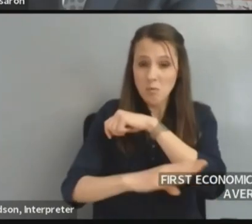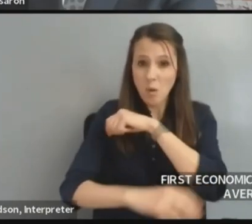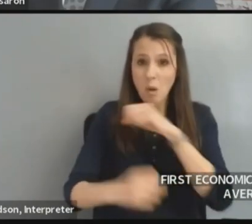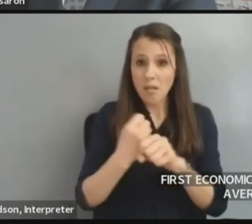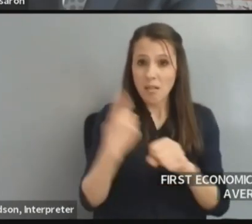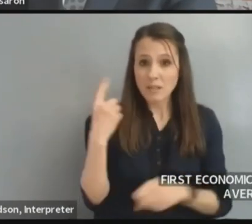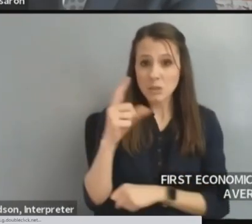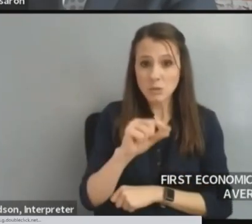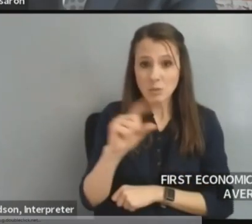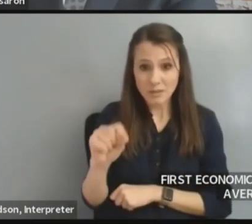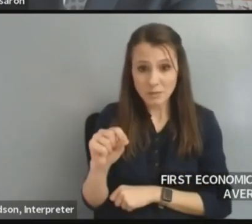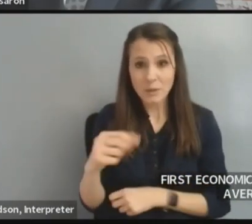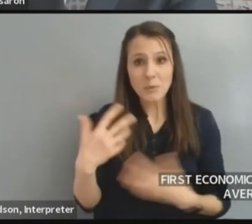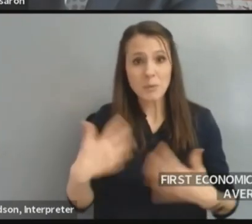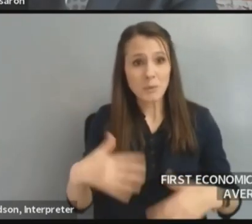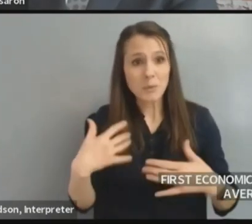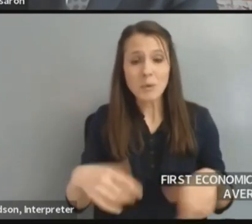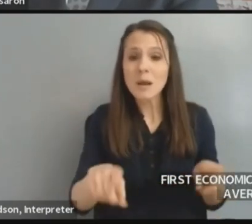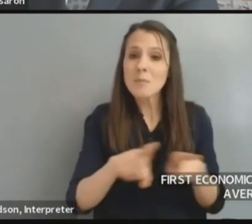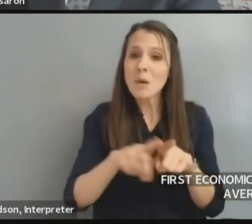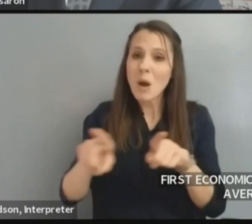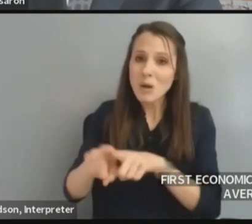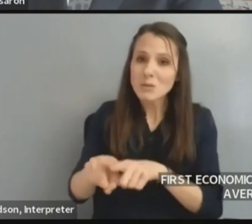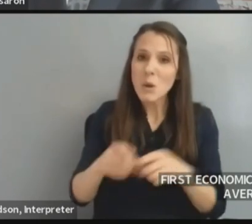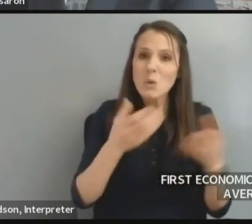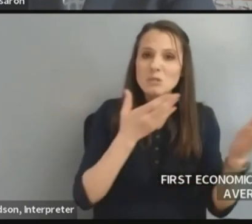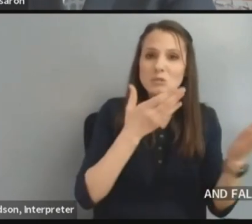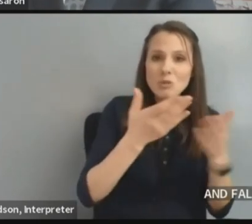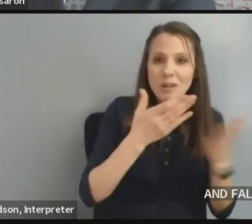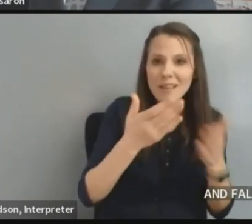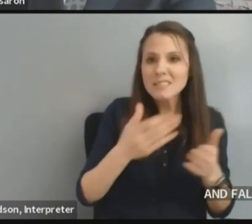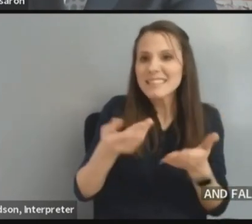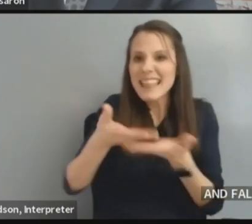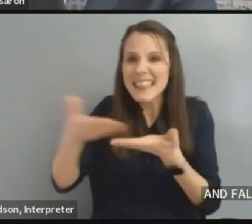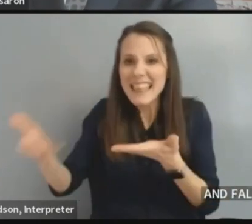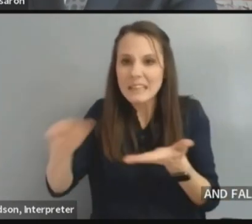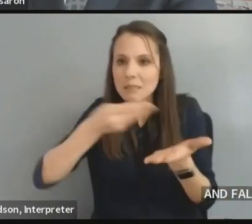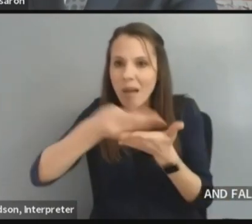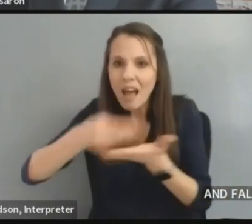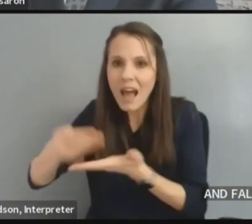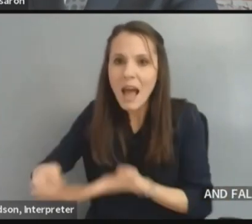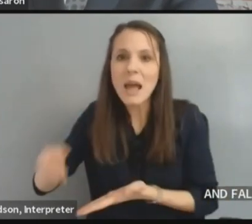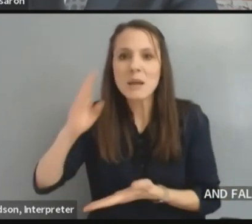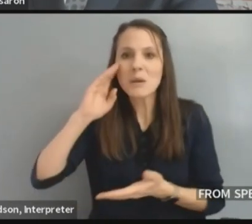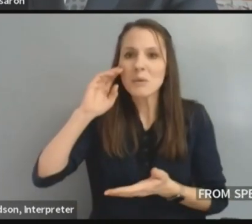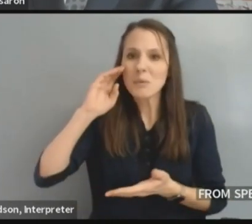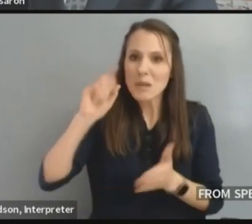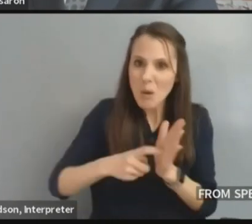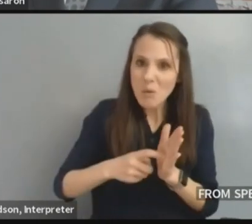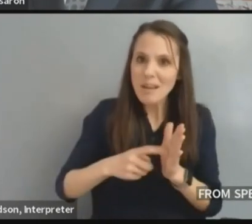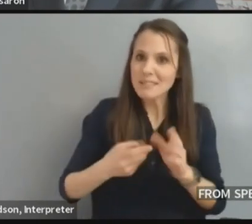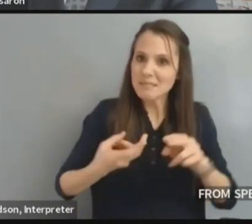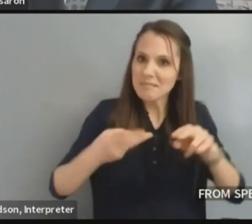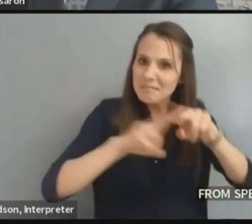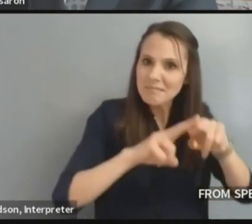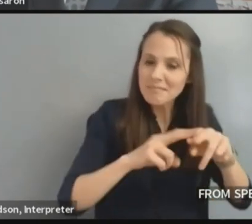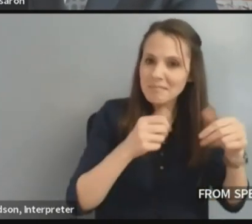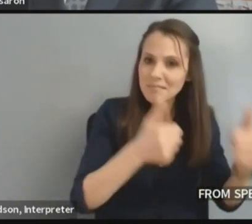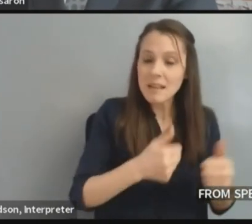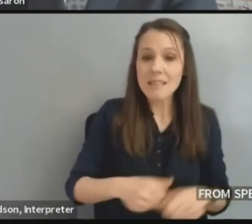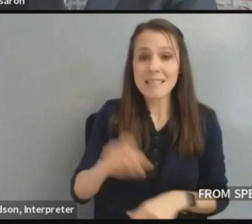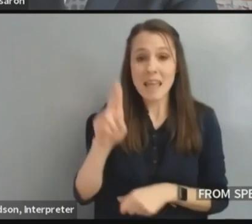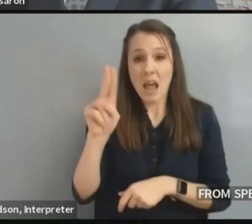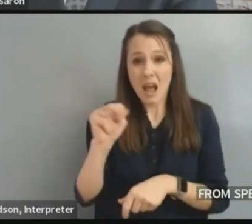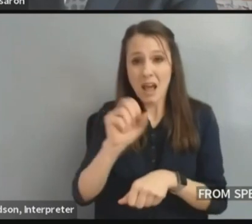from spending on services to spending on taxable, durable goods. Michigan's unemployment rate was initially much higher